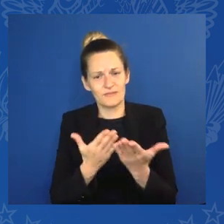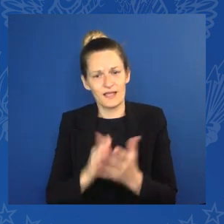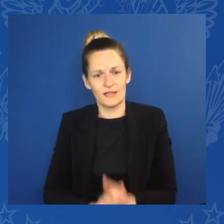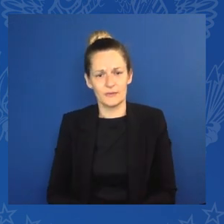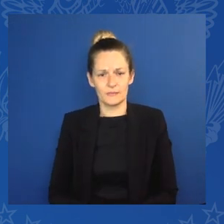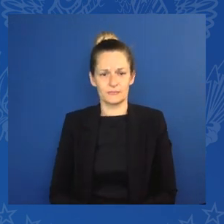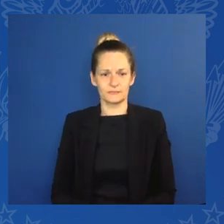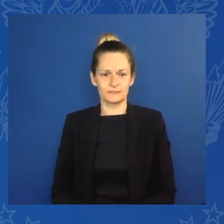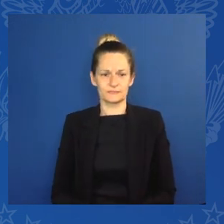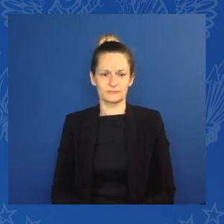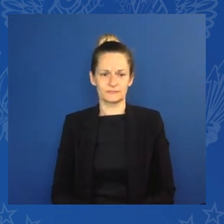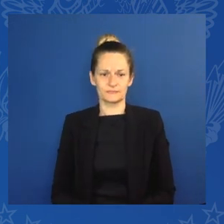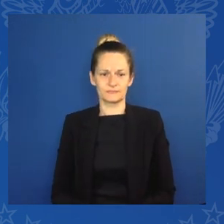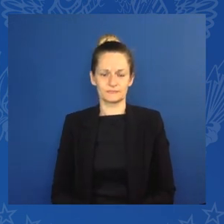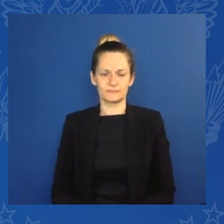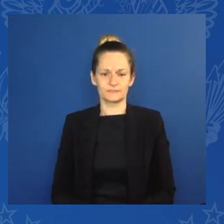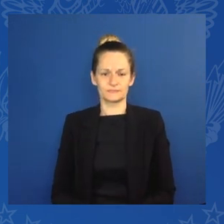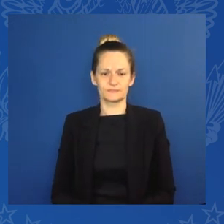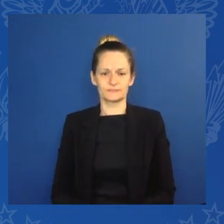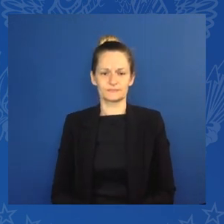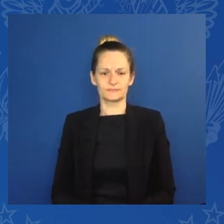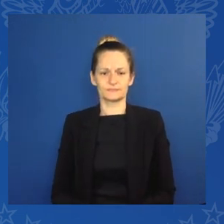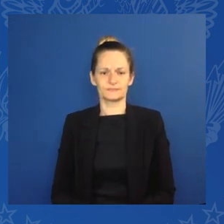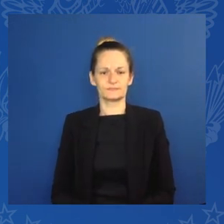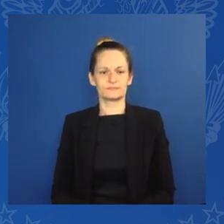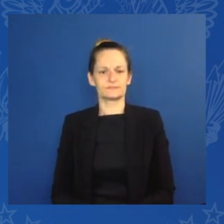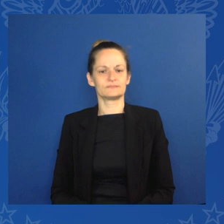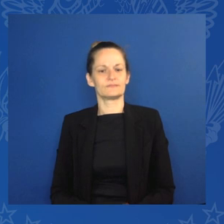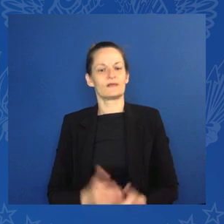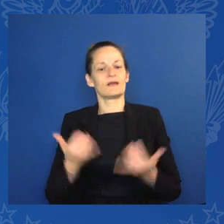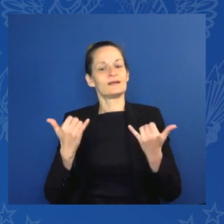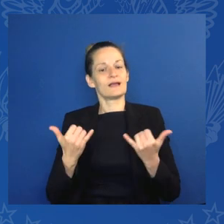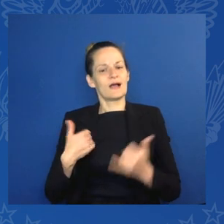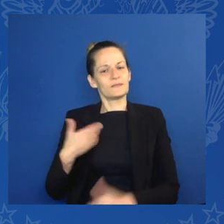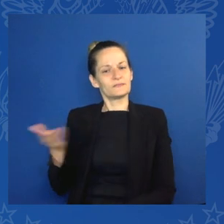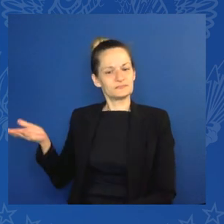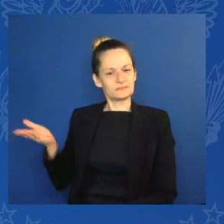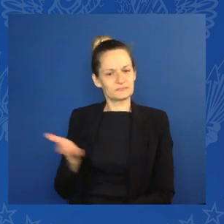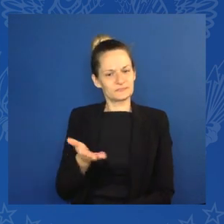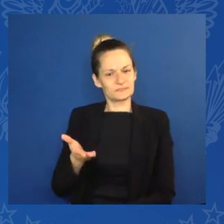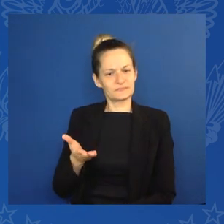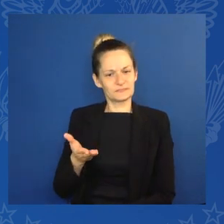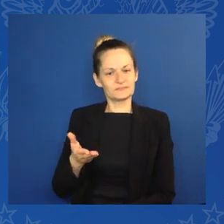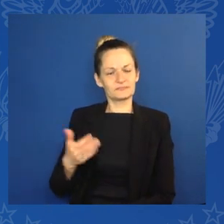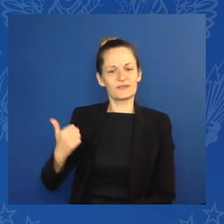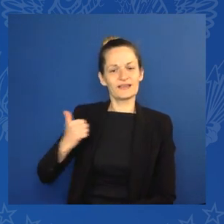Now I will ask the Prime Minister of Canada, Justin Trudeau, to take the floor. The